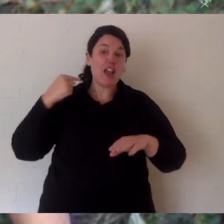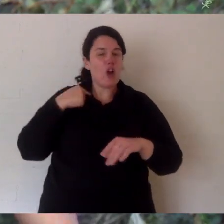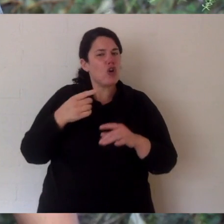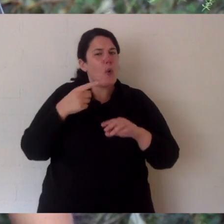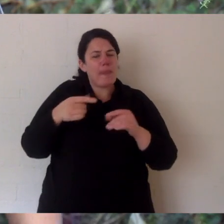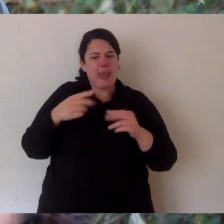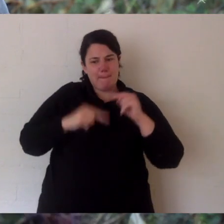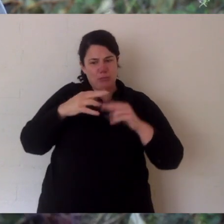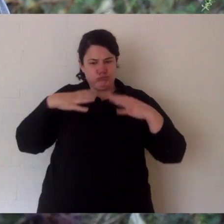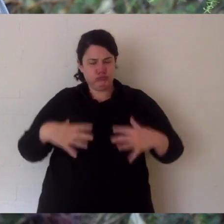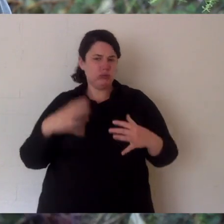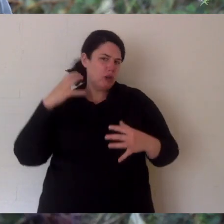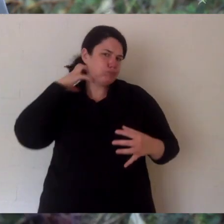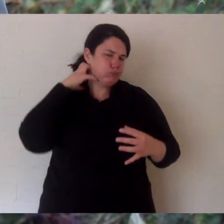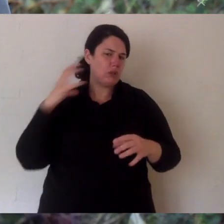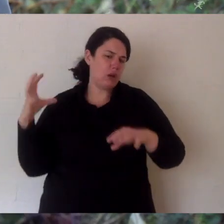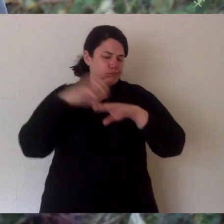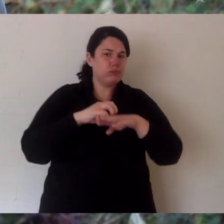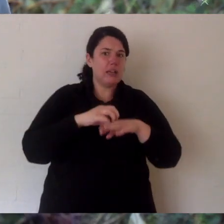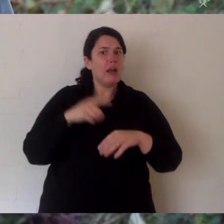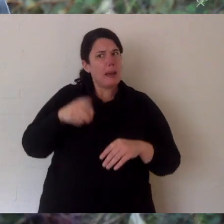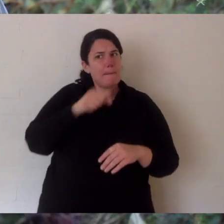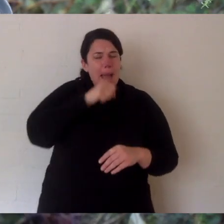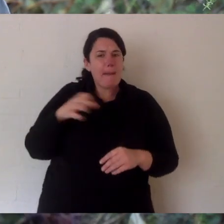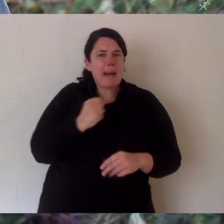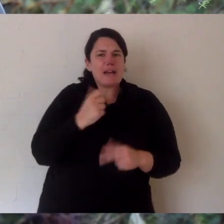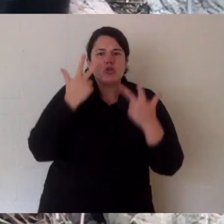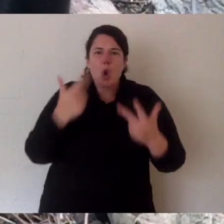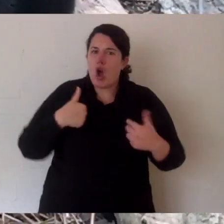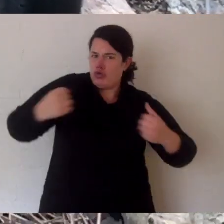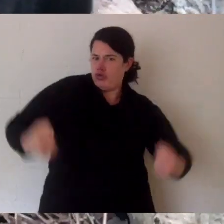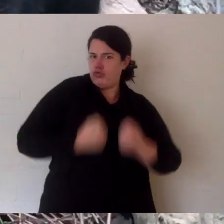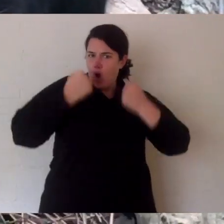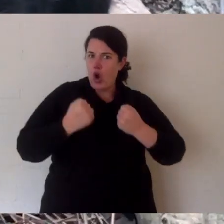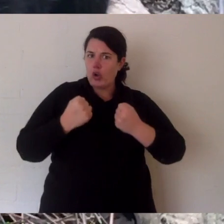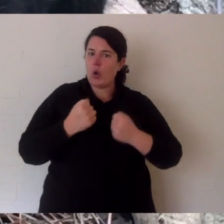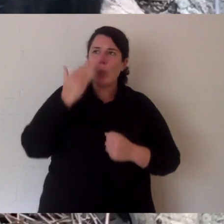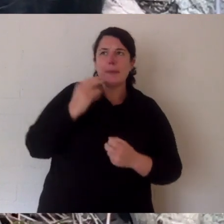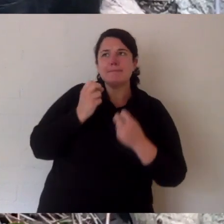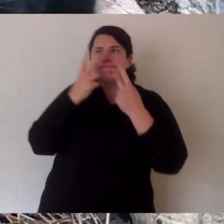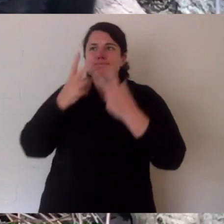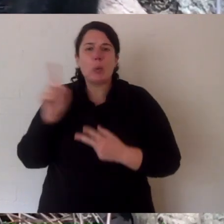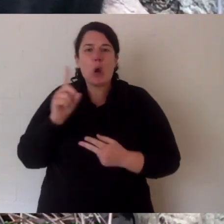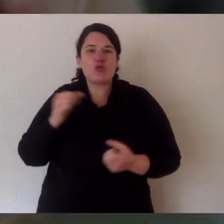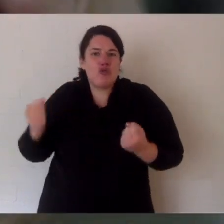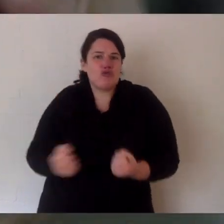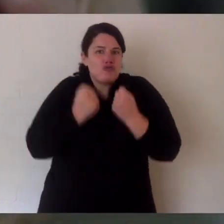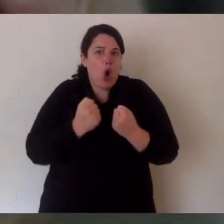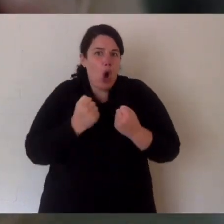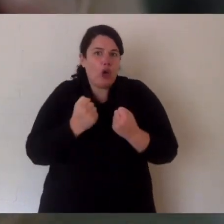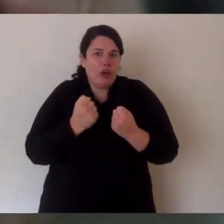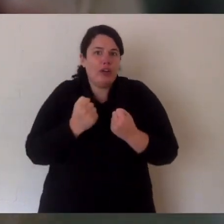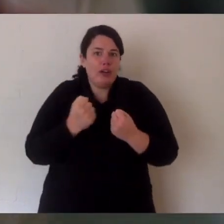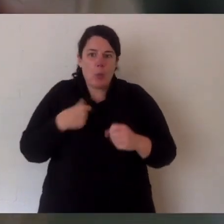bites the female on the back of her neck and she's got a really fatty area there that's made for it. Now he has to show her how strong he is. She